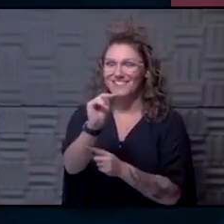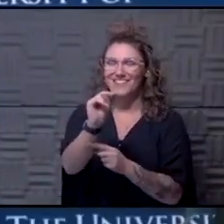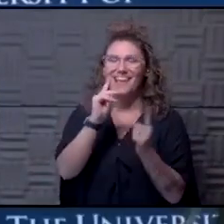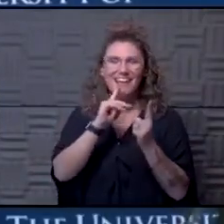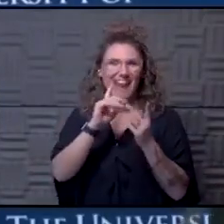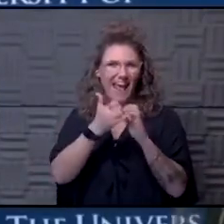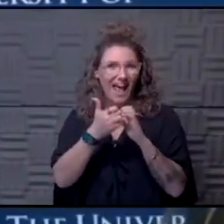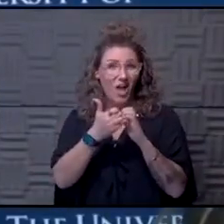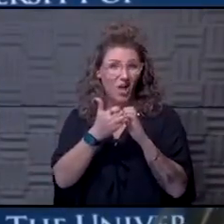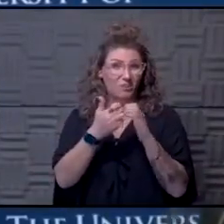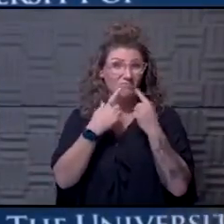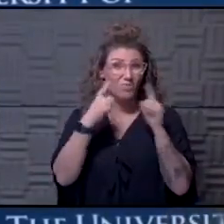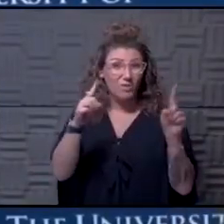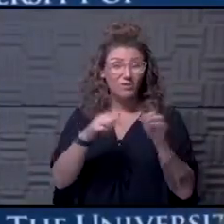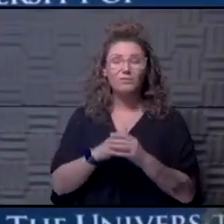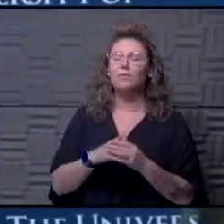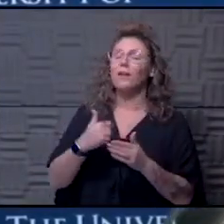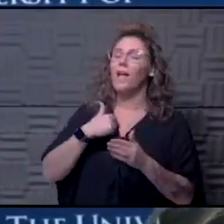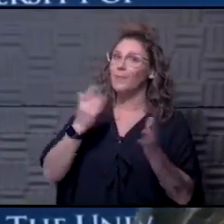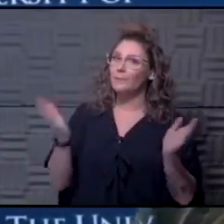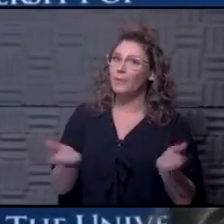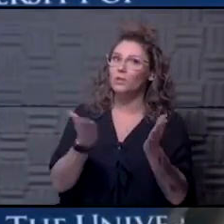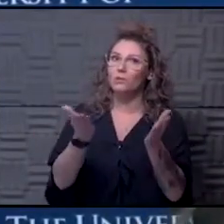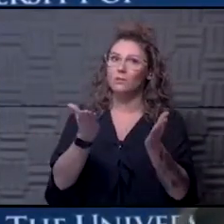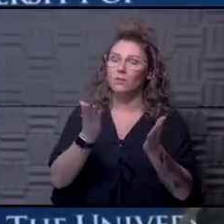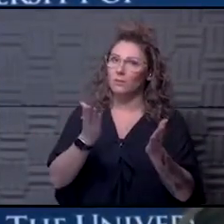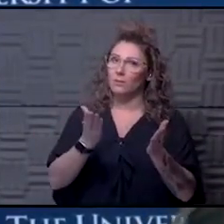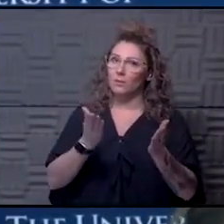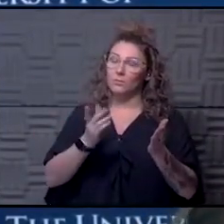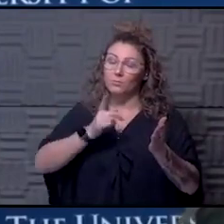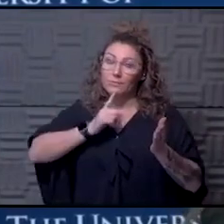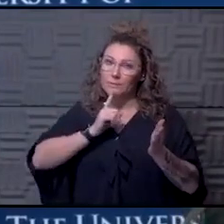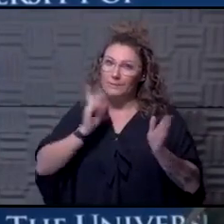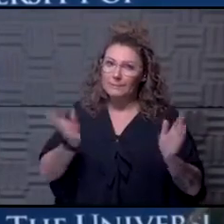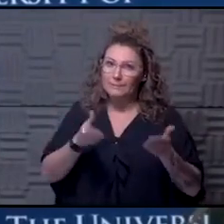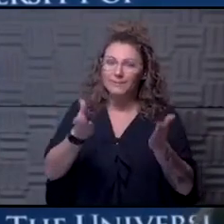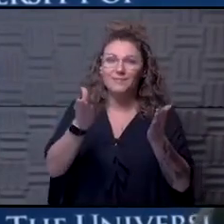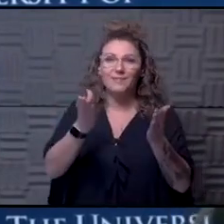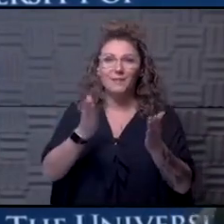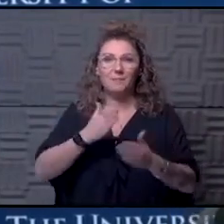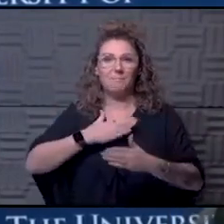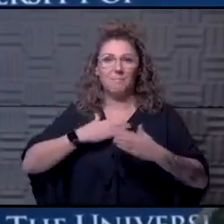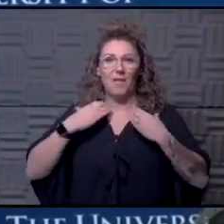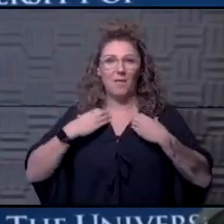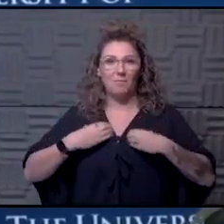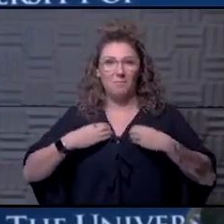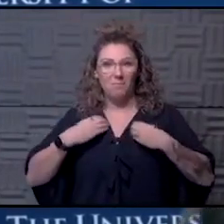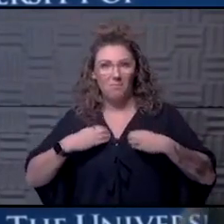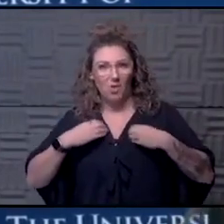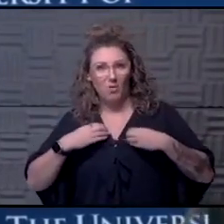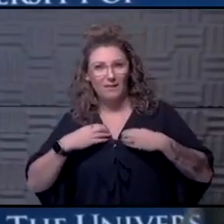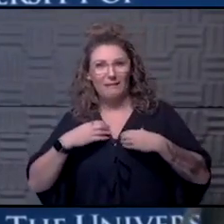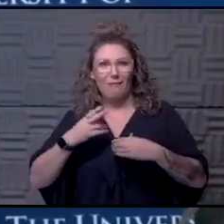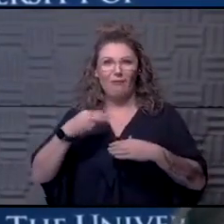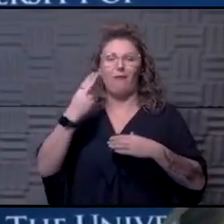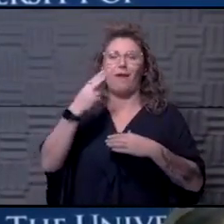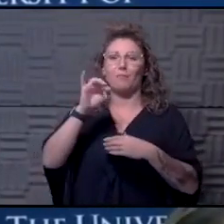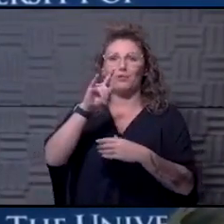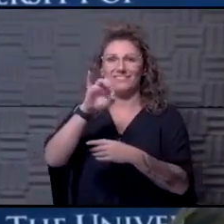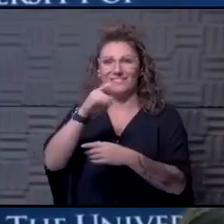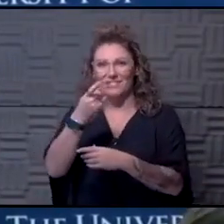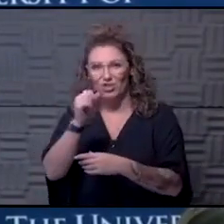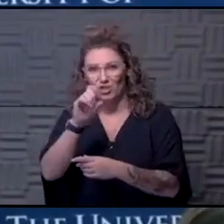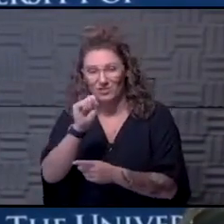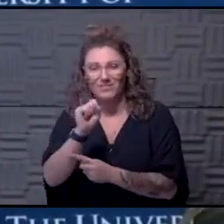I, I am encouraging, very highly encouraging our, my pulmonary hypertension patients and any of, any of my